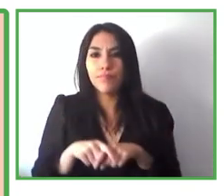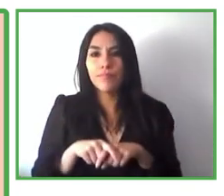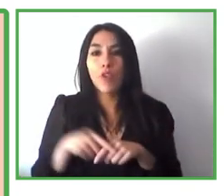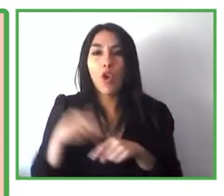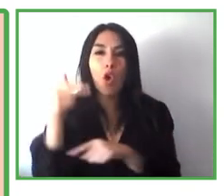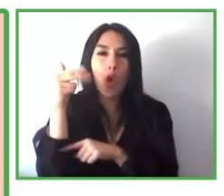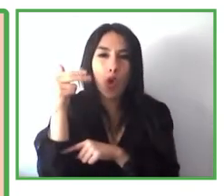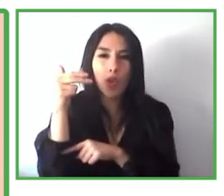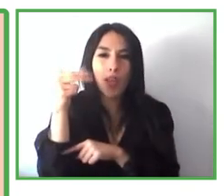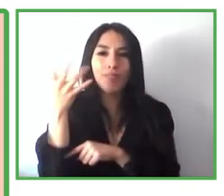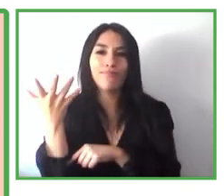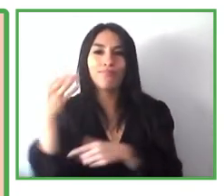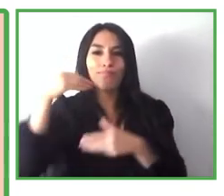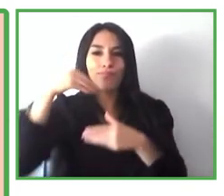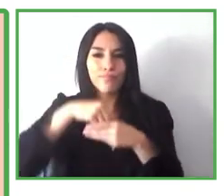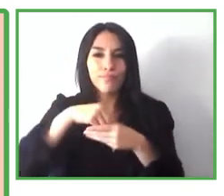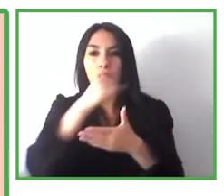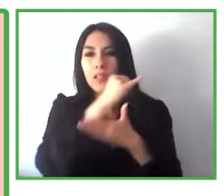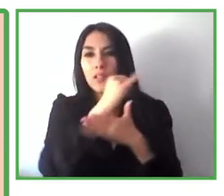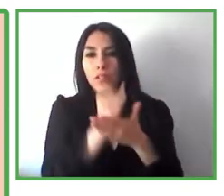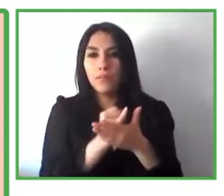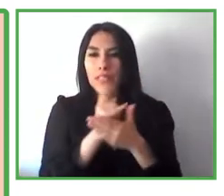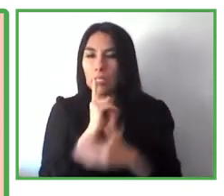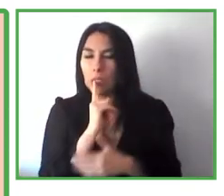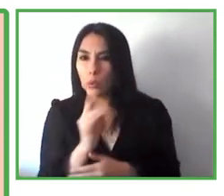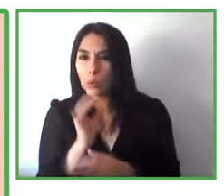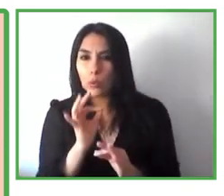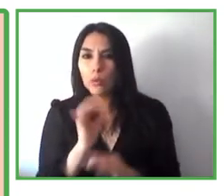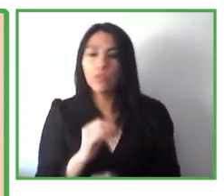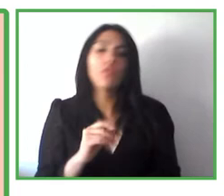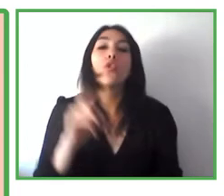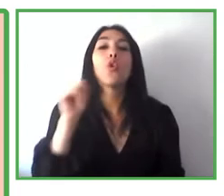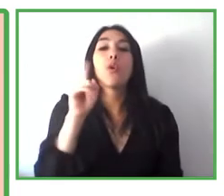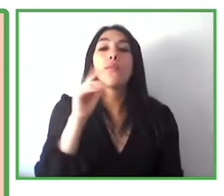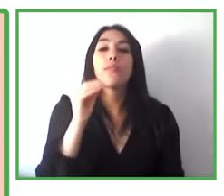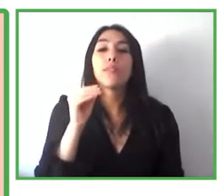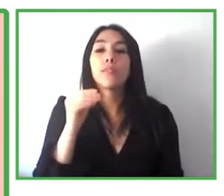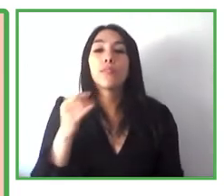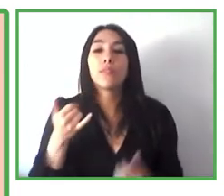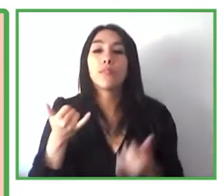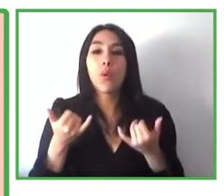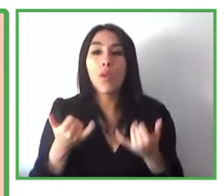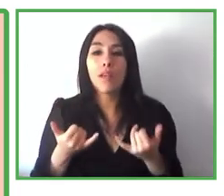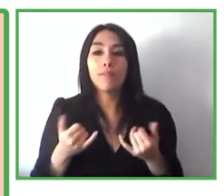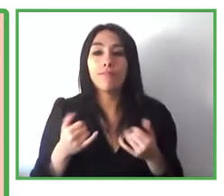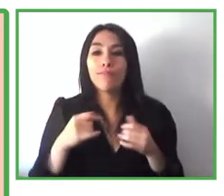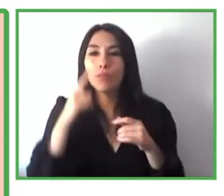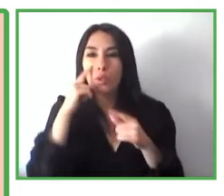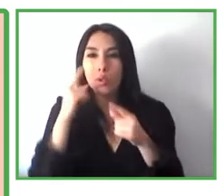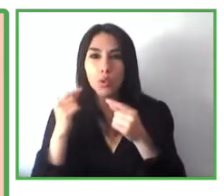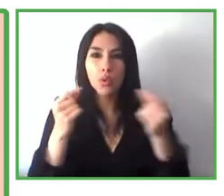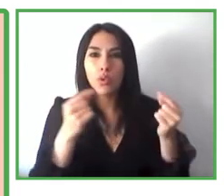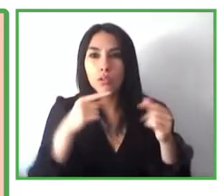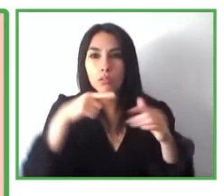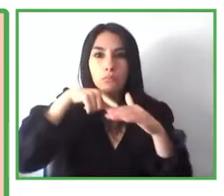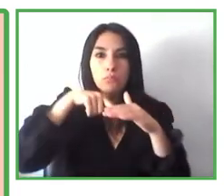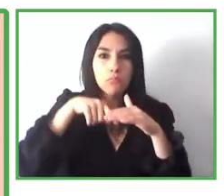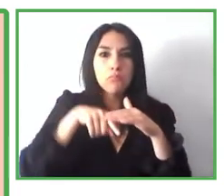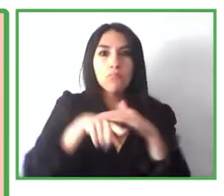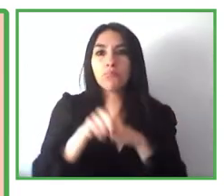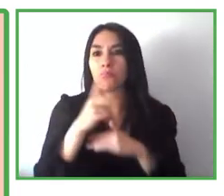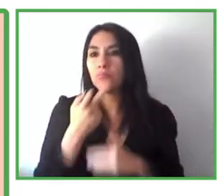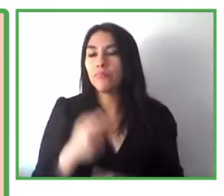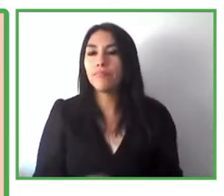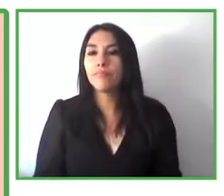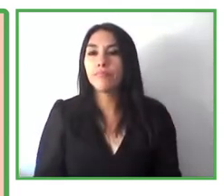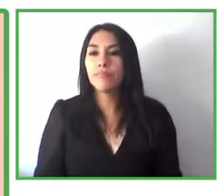where we have design challenges that are highly specific for that industry. And we promote creativity to propose new interior design